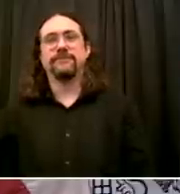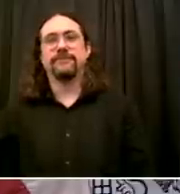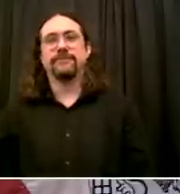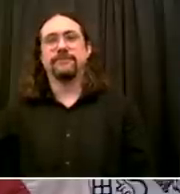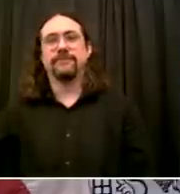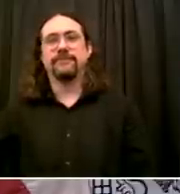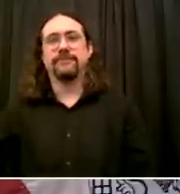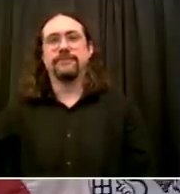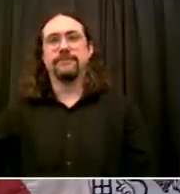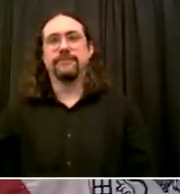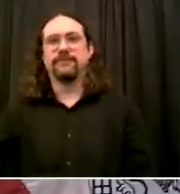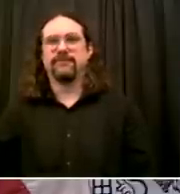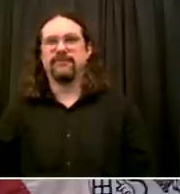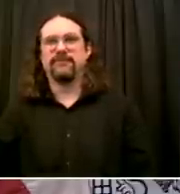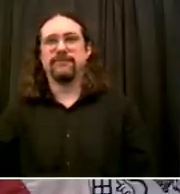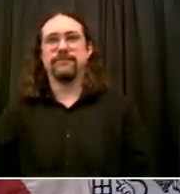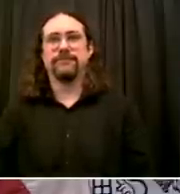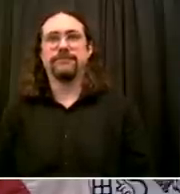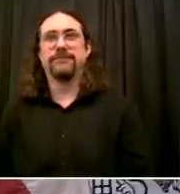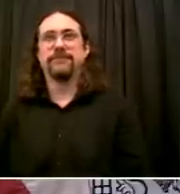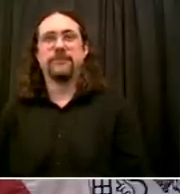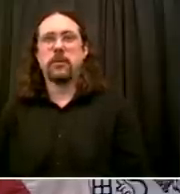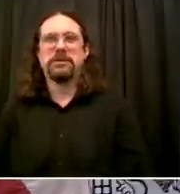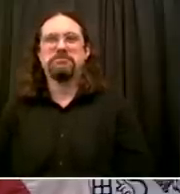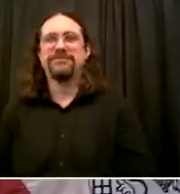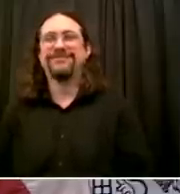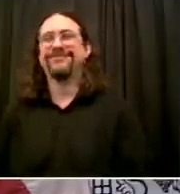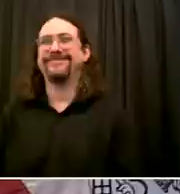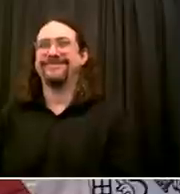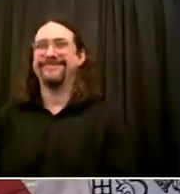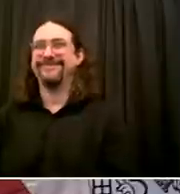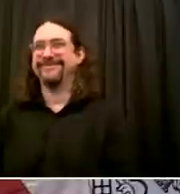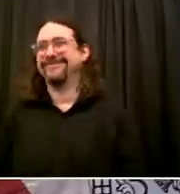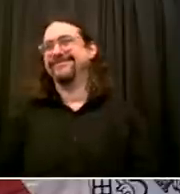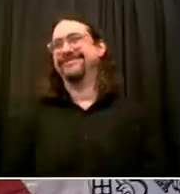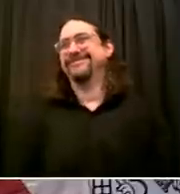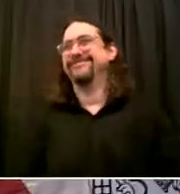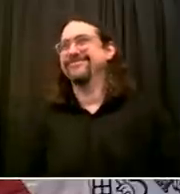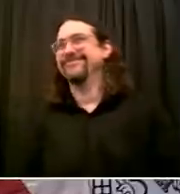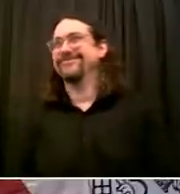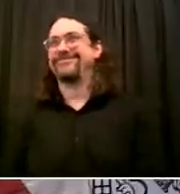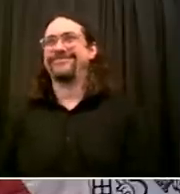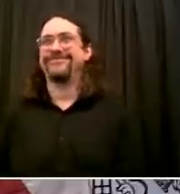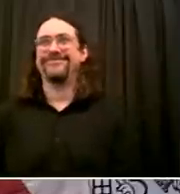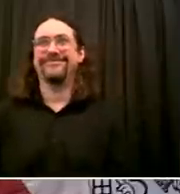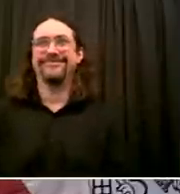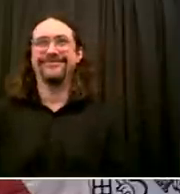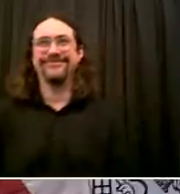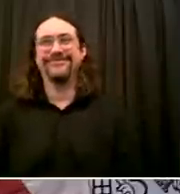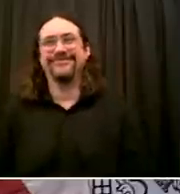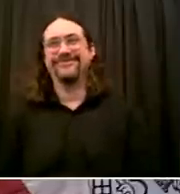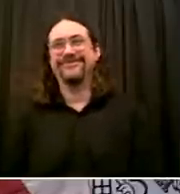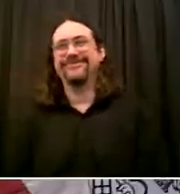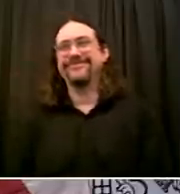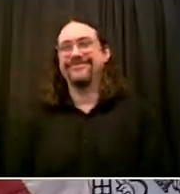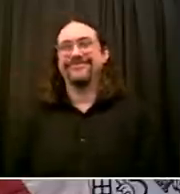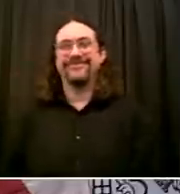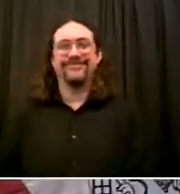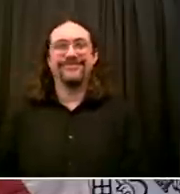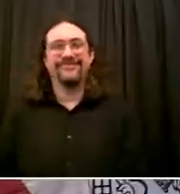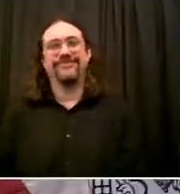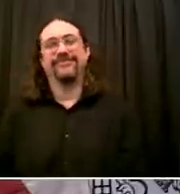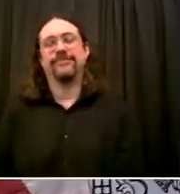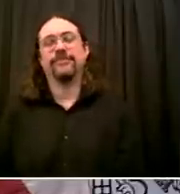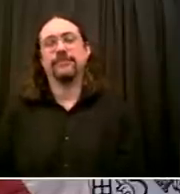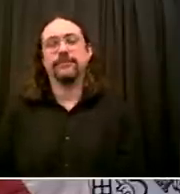igualdad y justicia para todos With that we will turn to